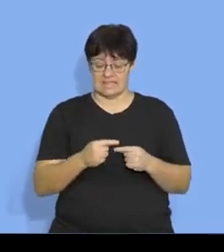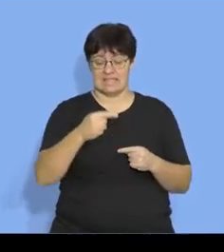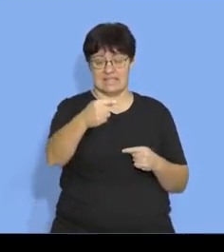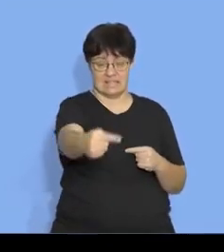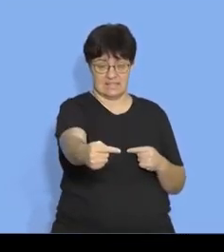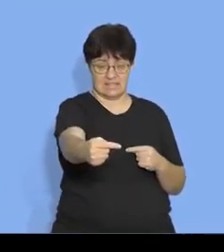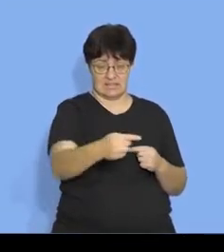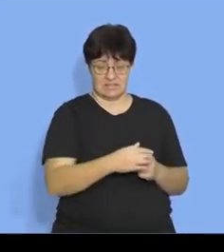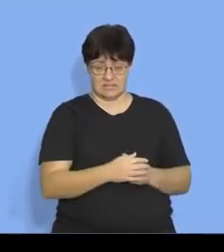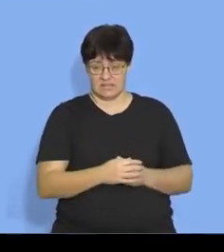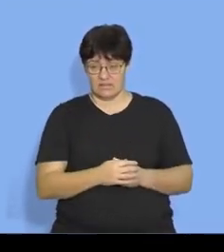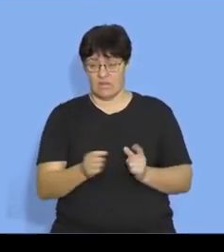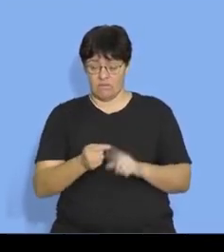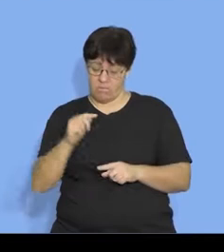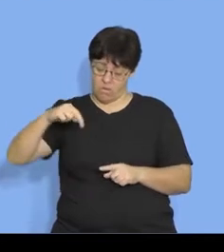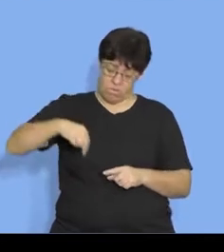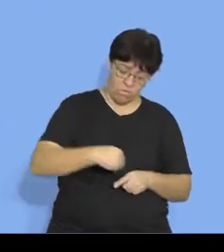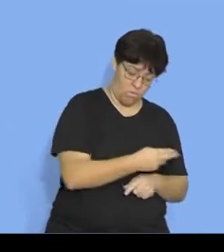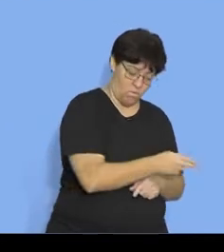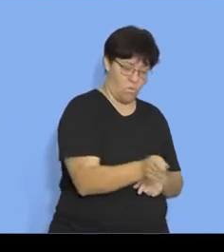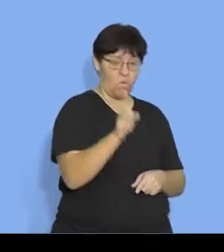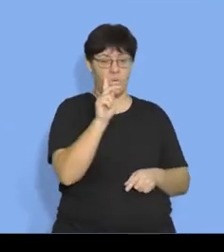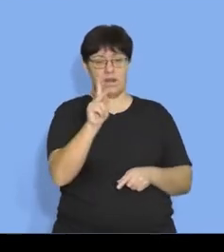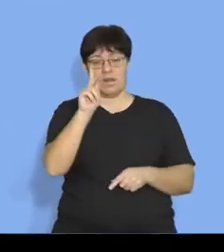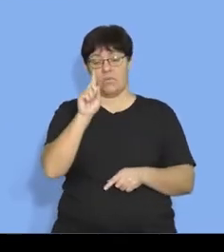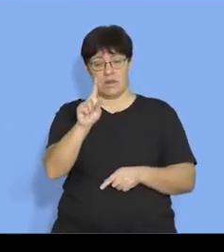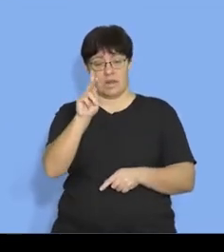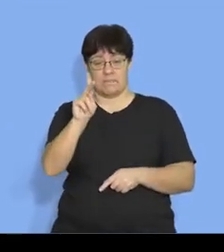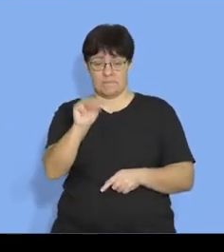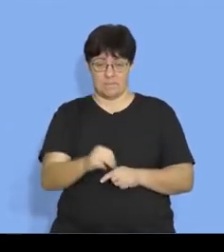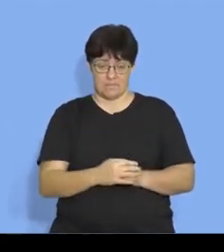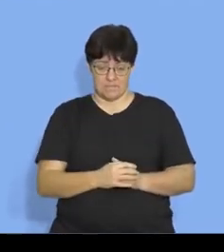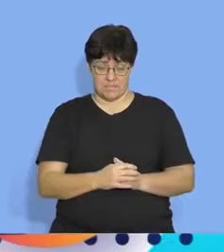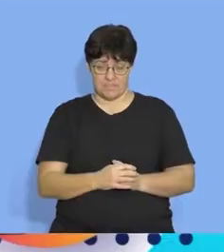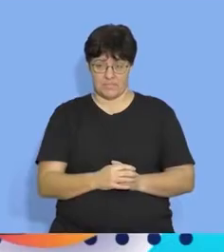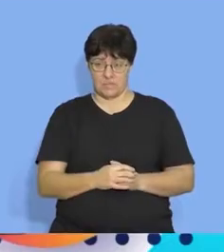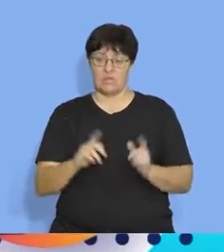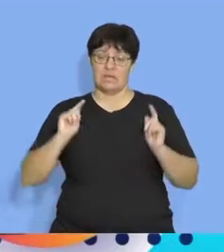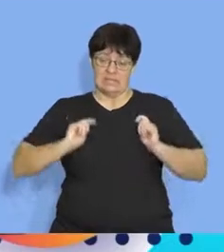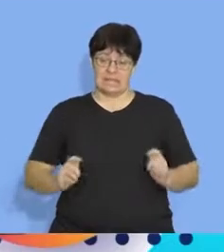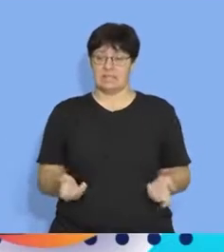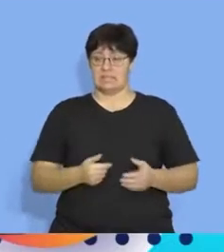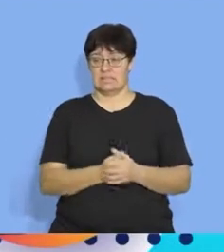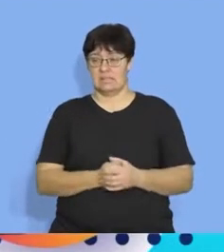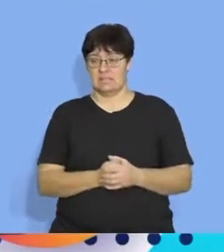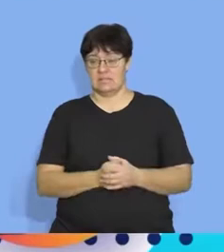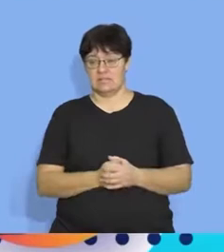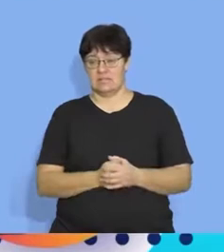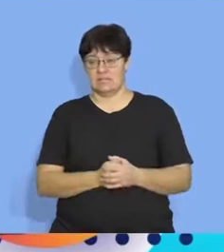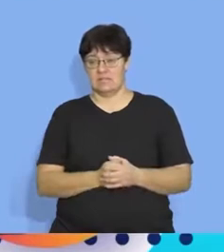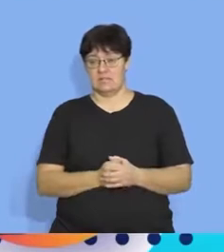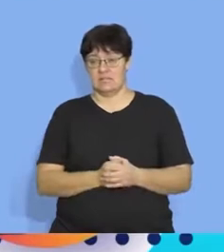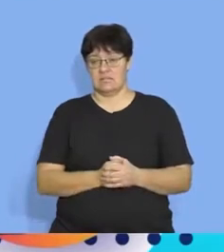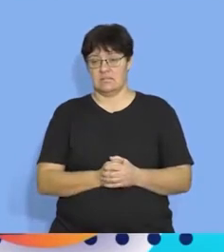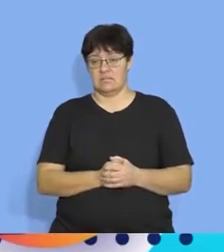she's physically walked one kilometer distance she's tired now but